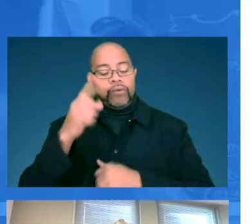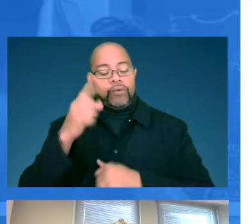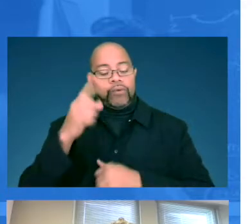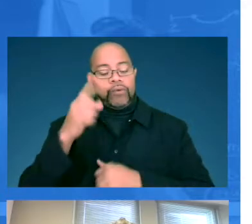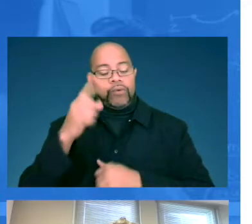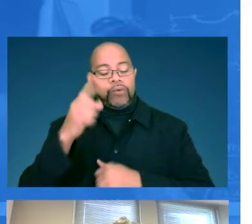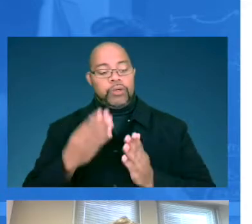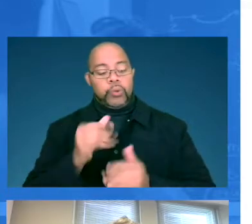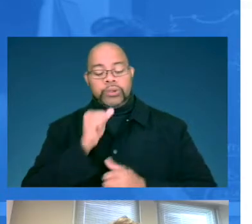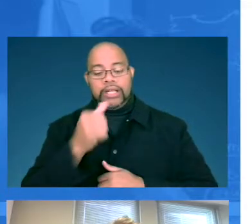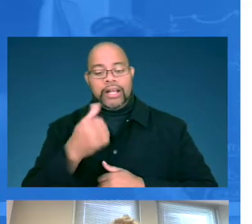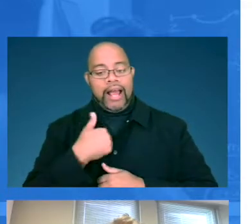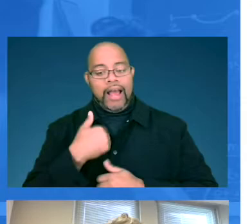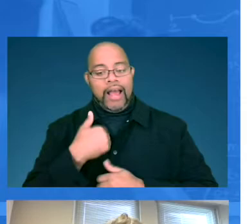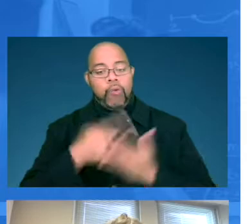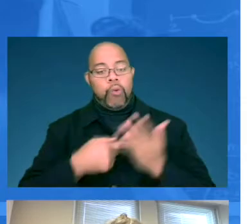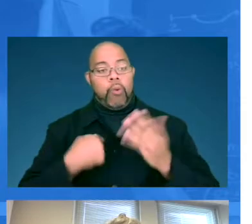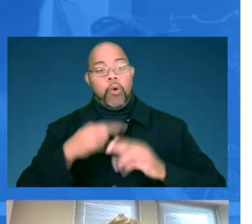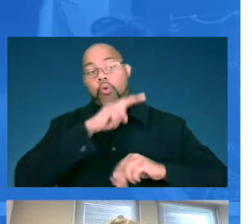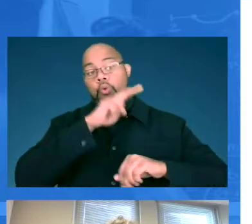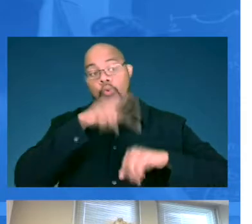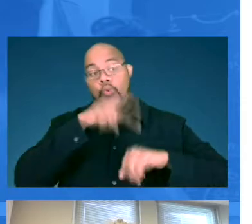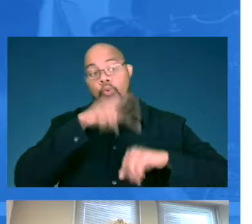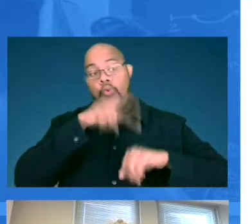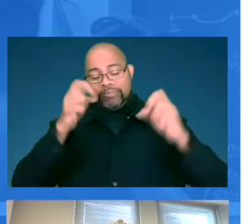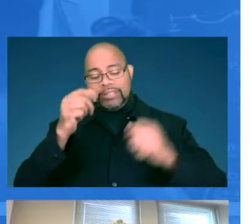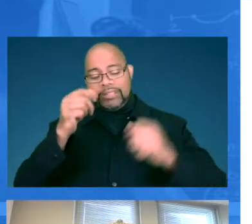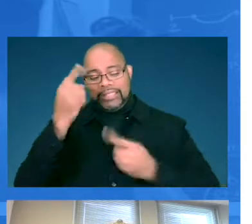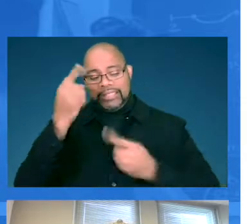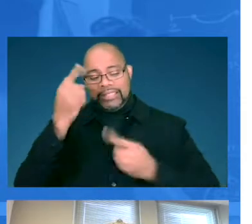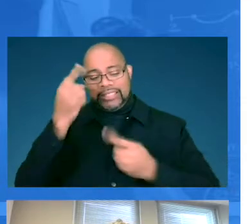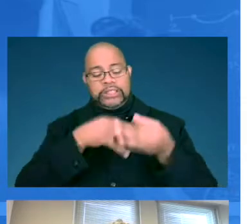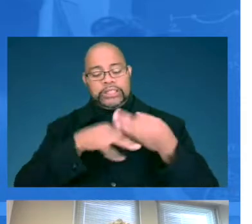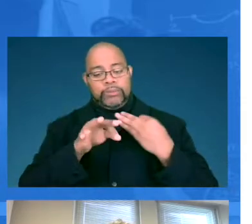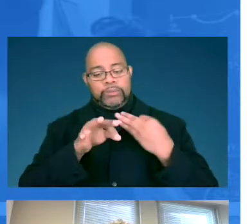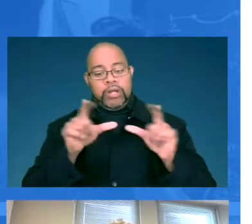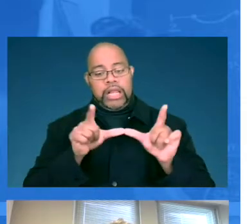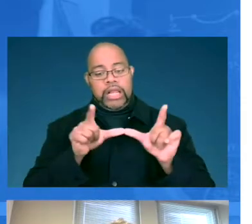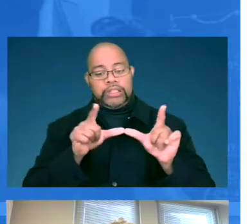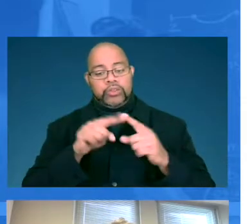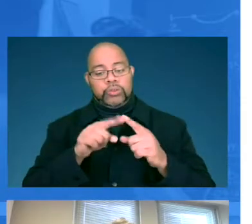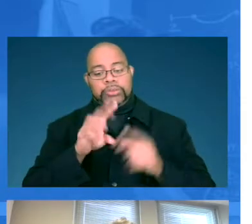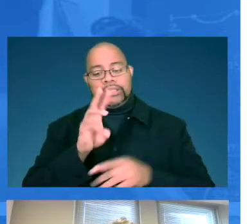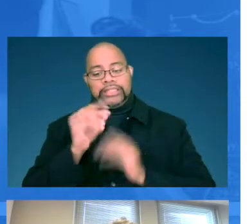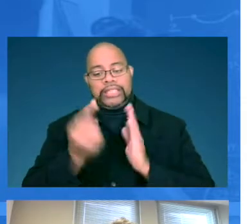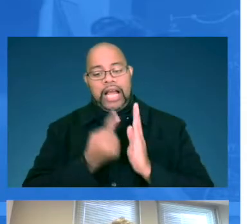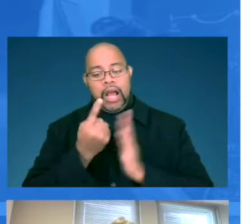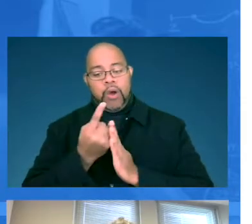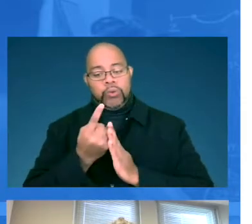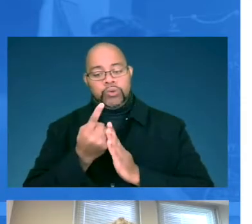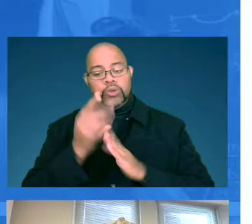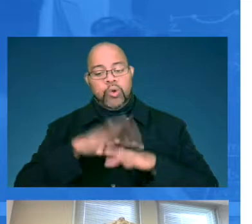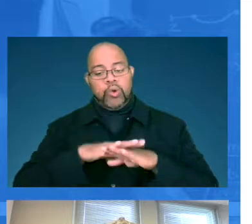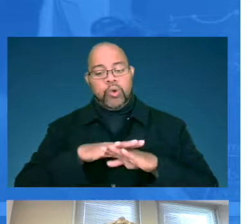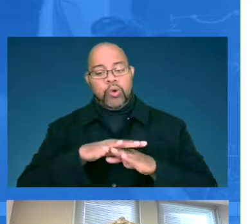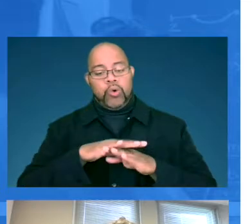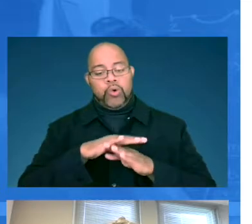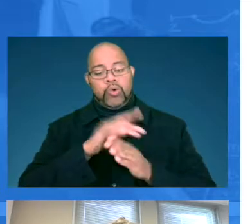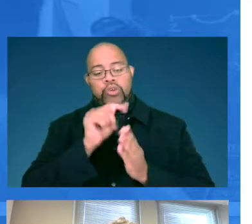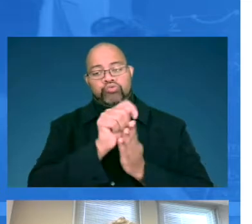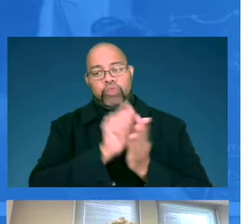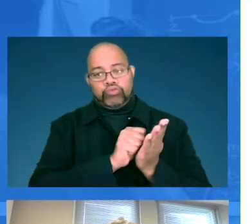candidate who didn't have what we normally consider for a substitute license to be 60 hours on a transcript.